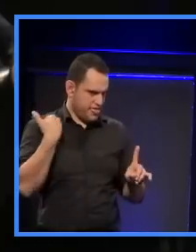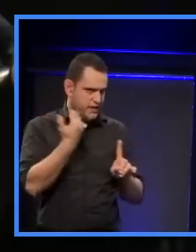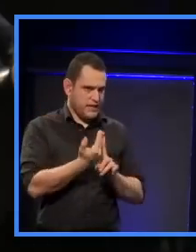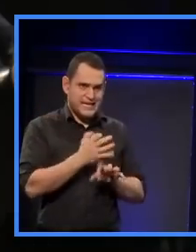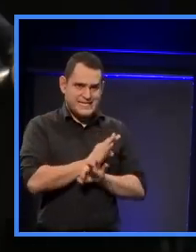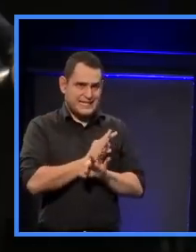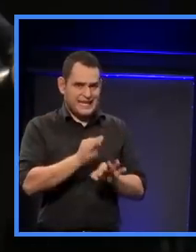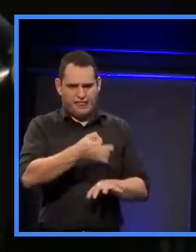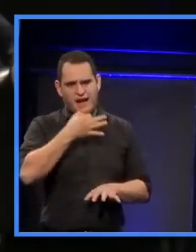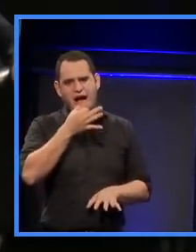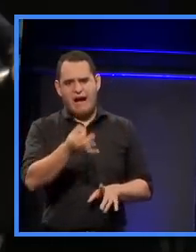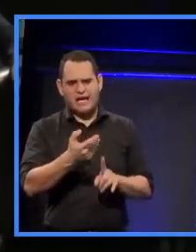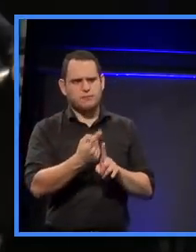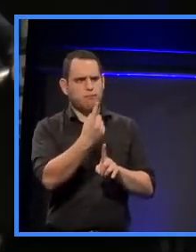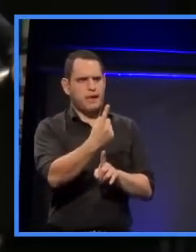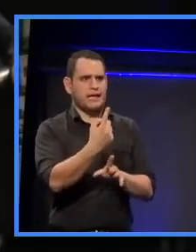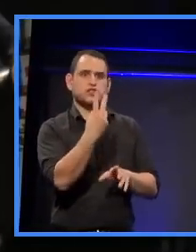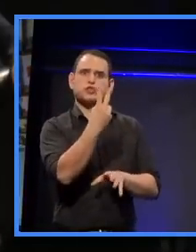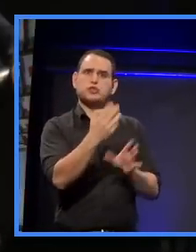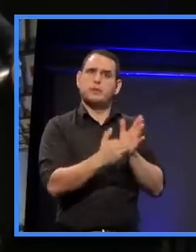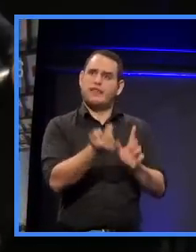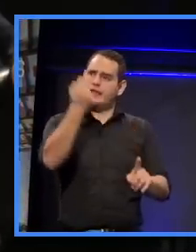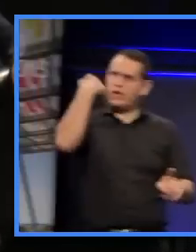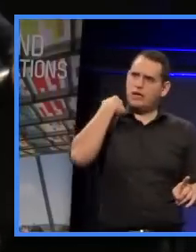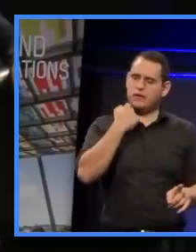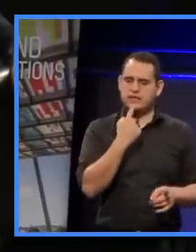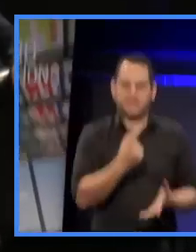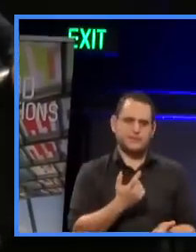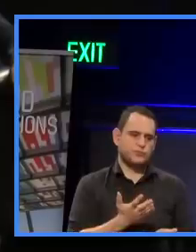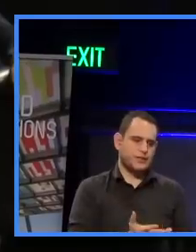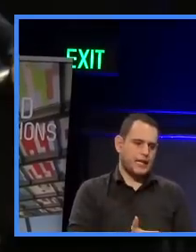as of a month or two ago, he basically was